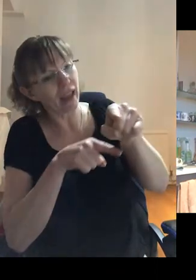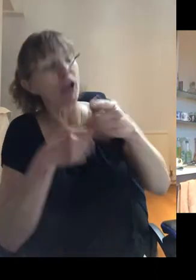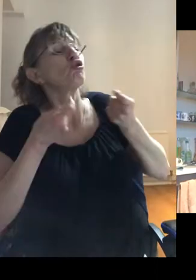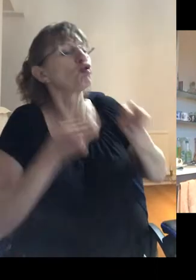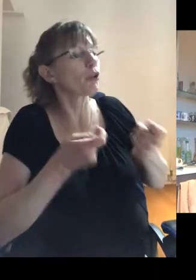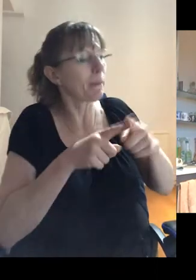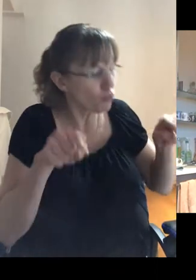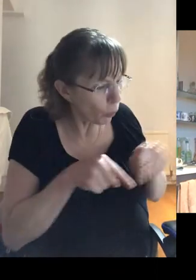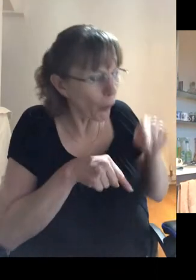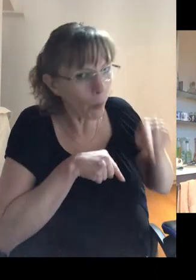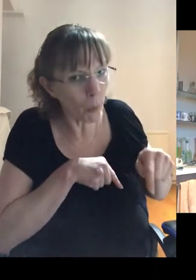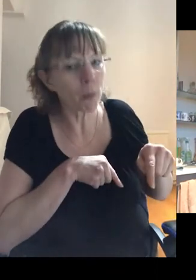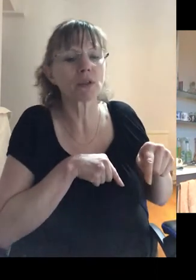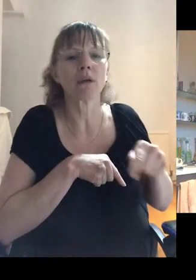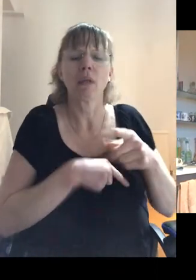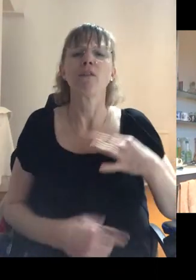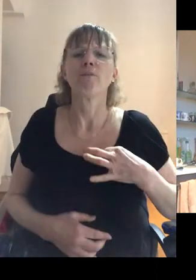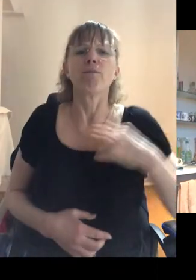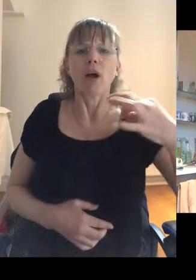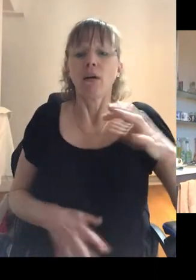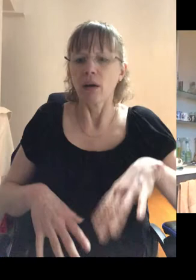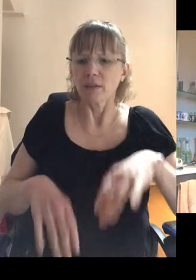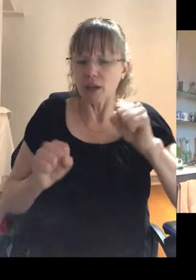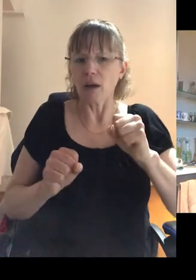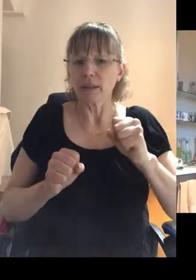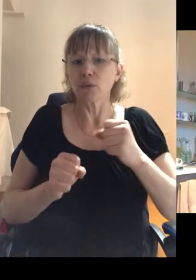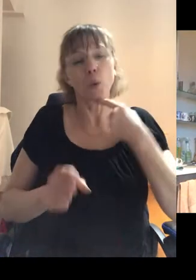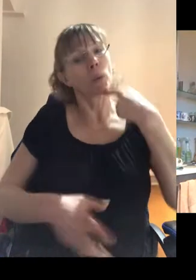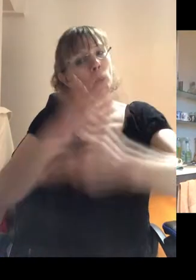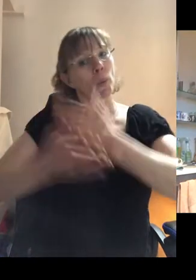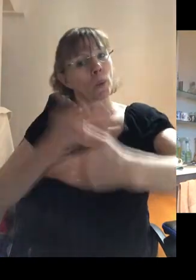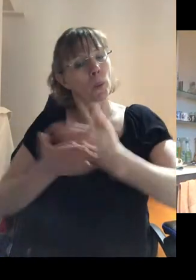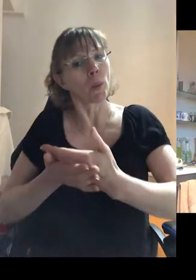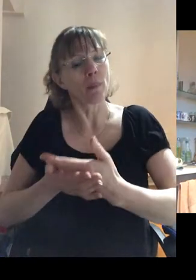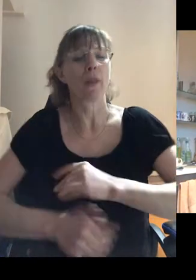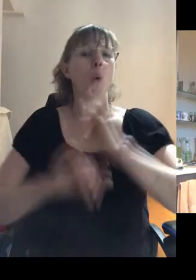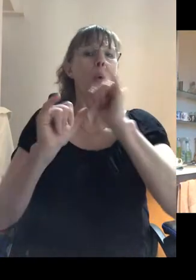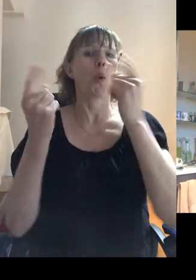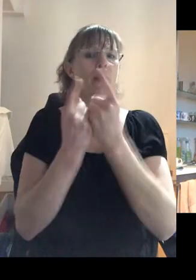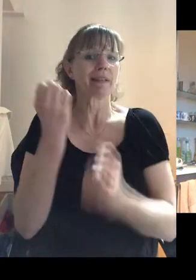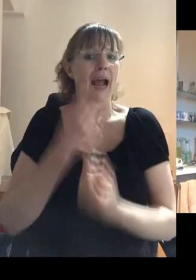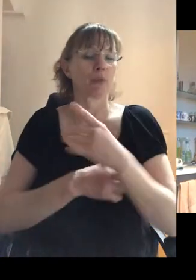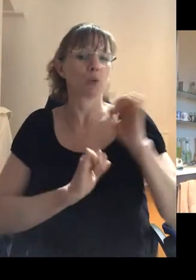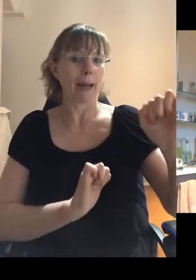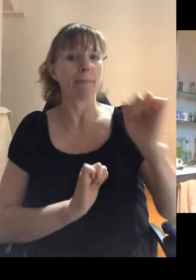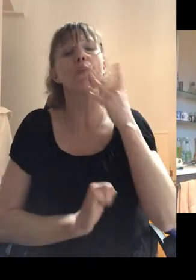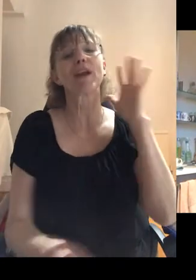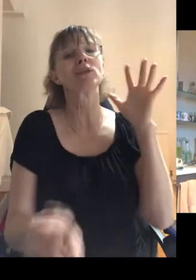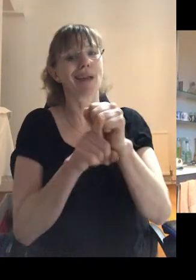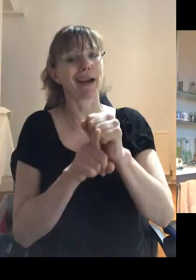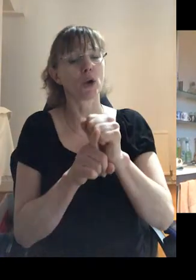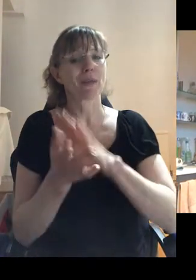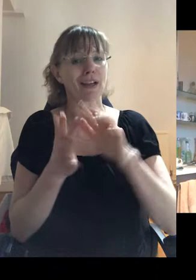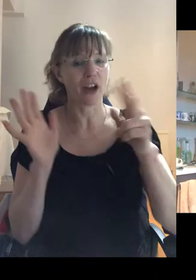treatment rooms here. And then this volunteer started to regale us with stories about all of the terrible things that had happened to him since he was diagnosed